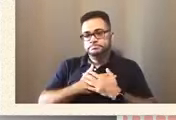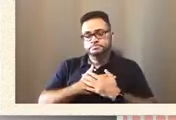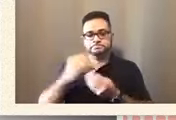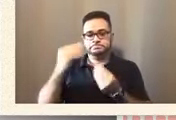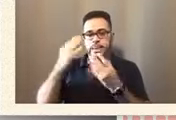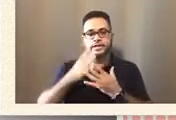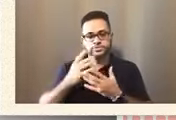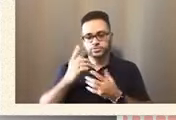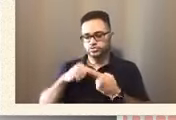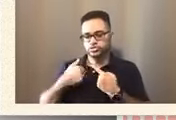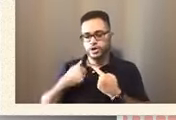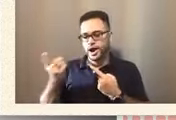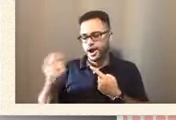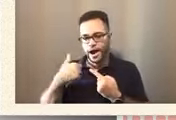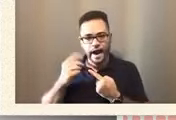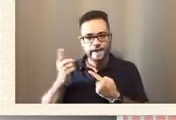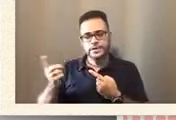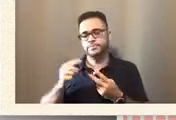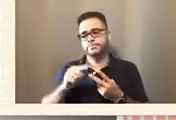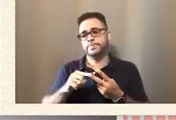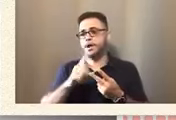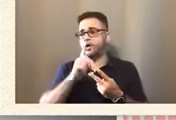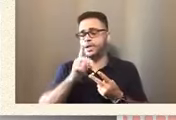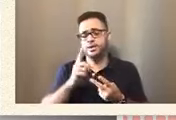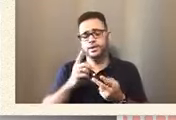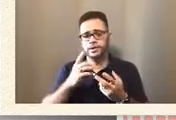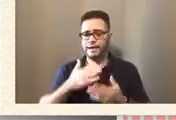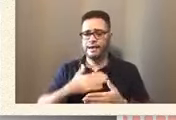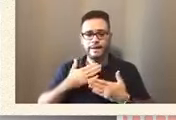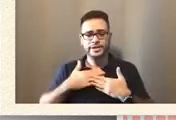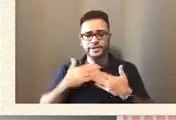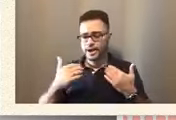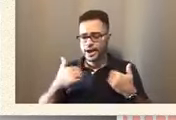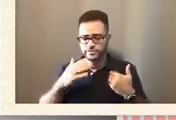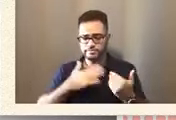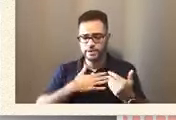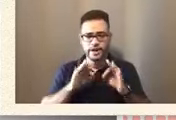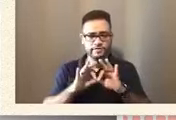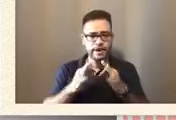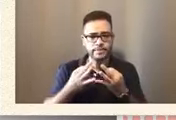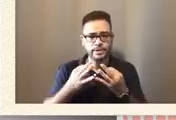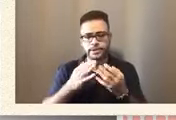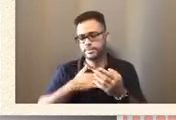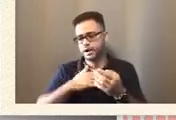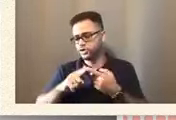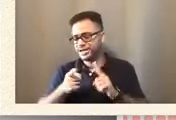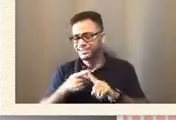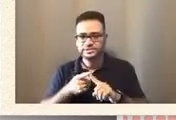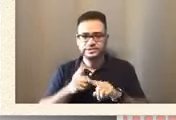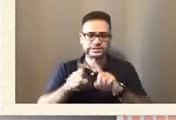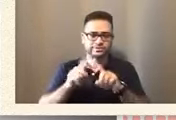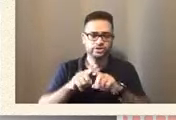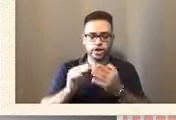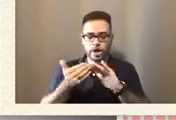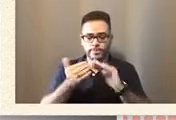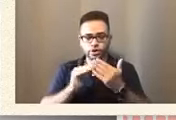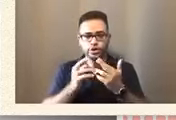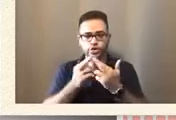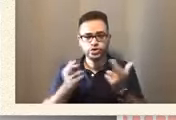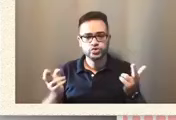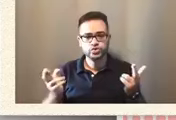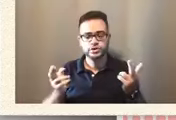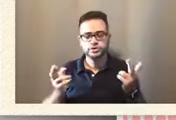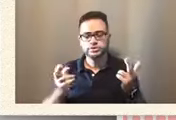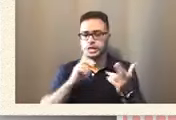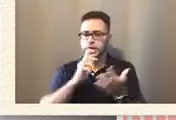him. I'm so blessed to have my family and my friends and the resources in the community that help. there is more that can